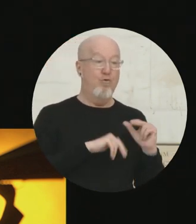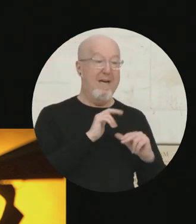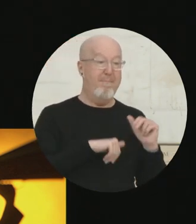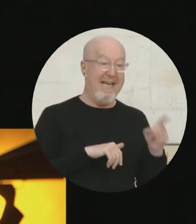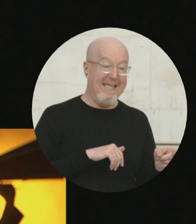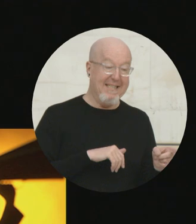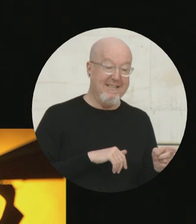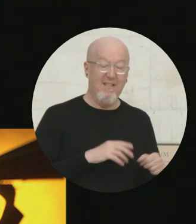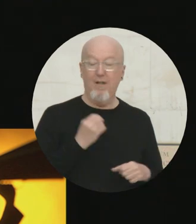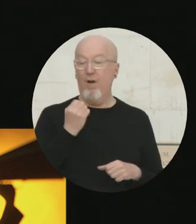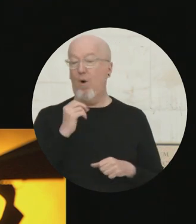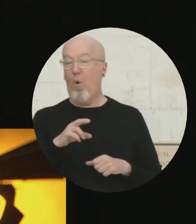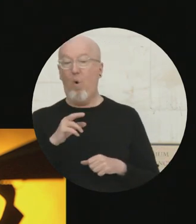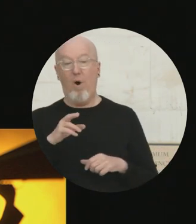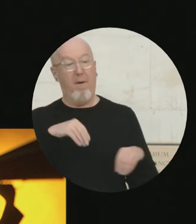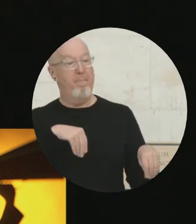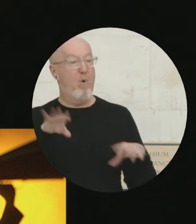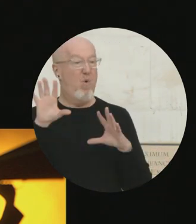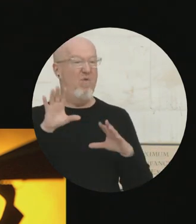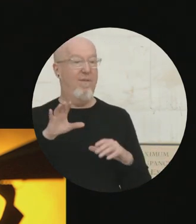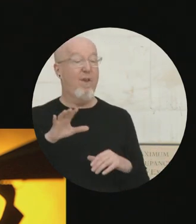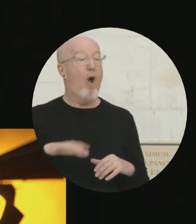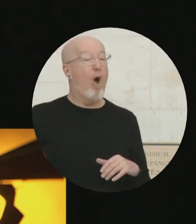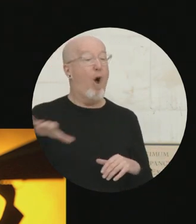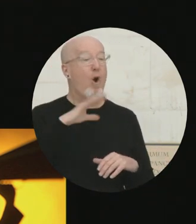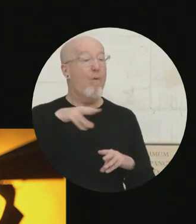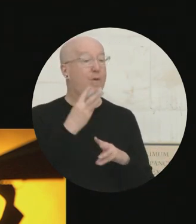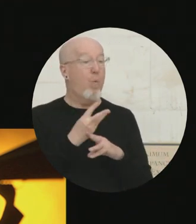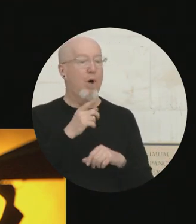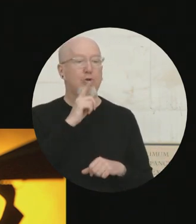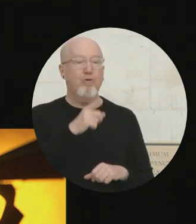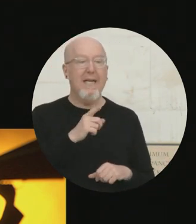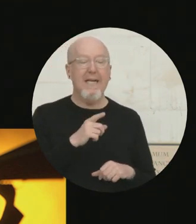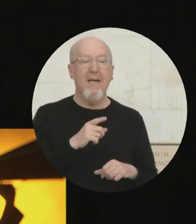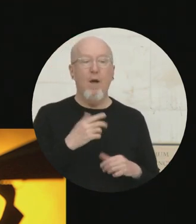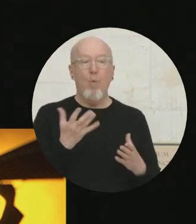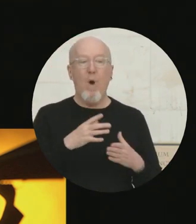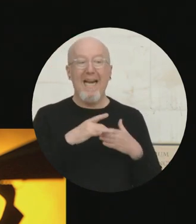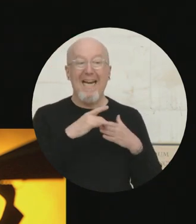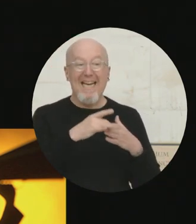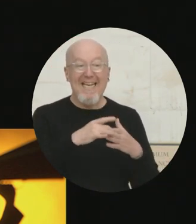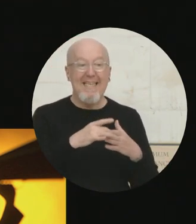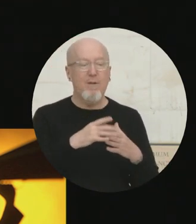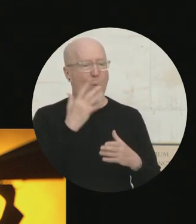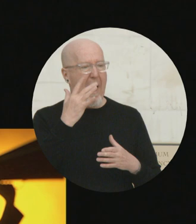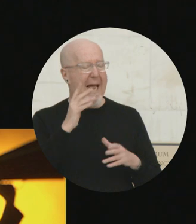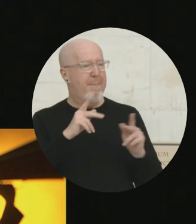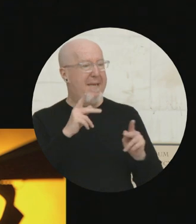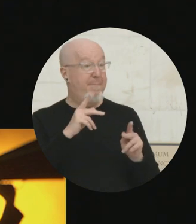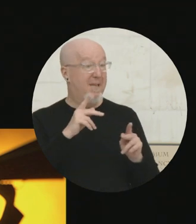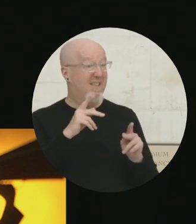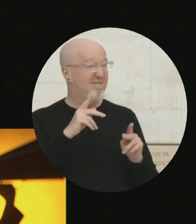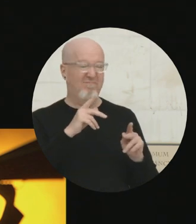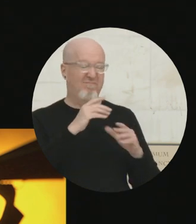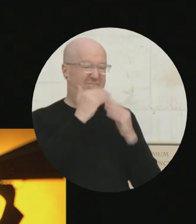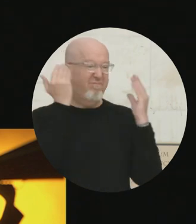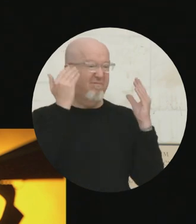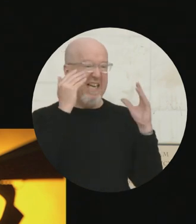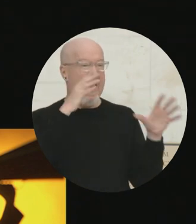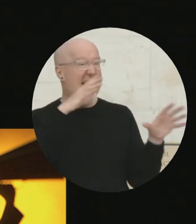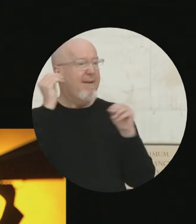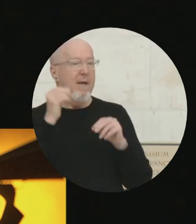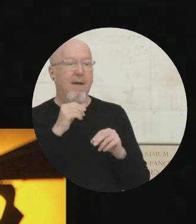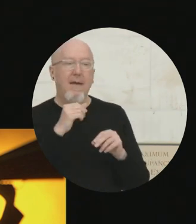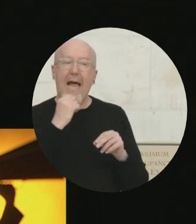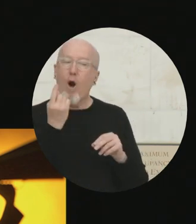else. We've found around the world what drives the processes of leaving, of exit, often is not a question